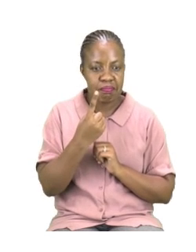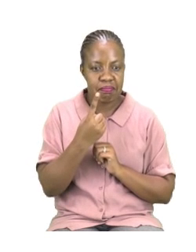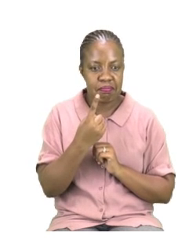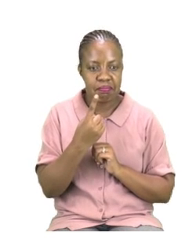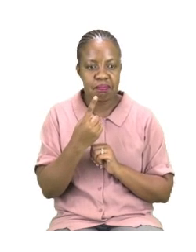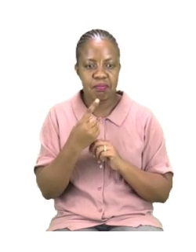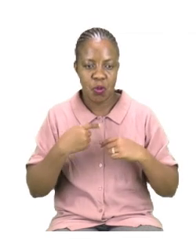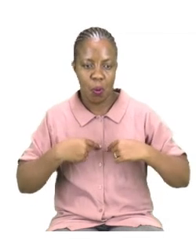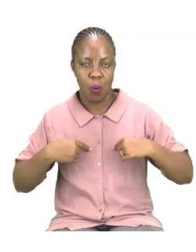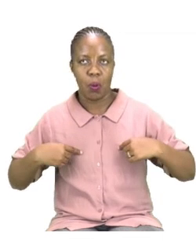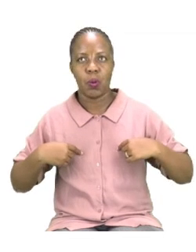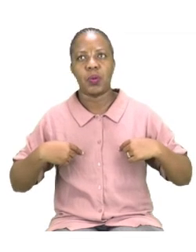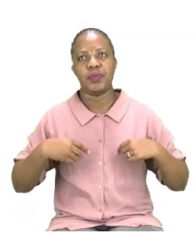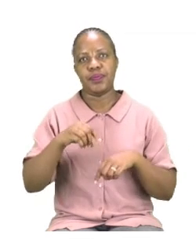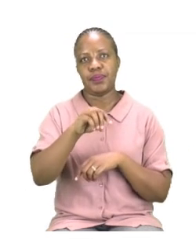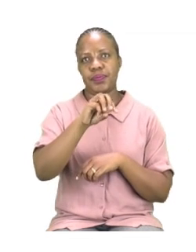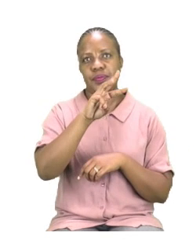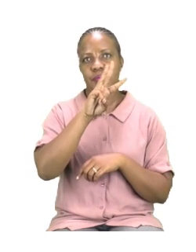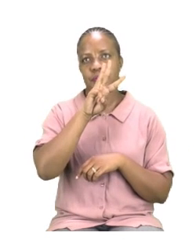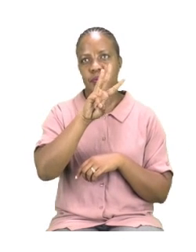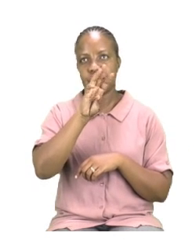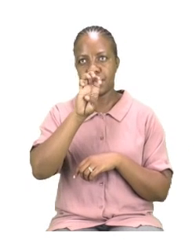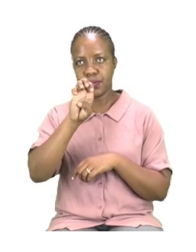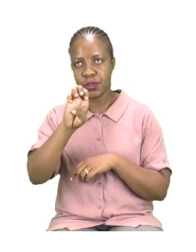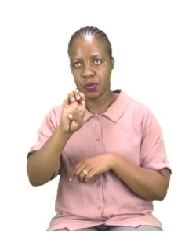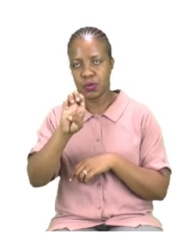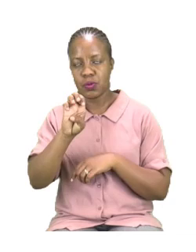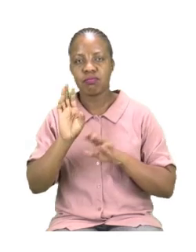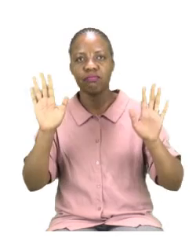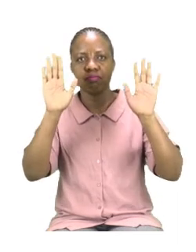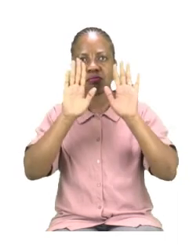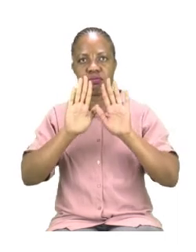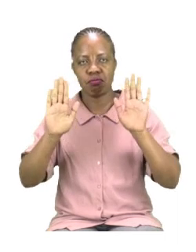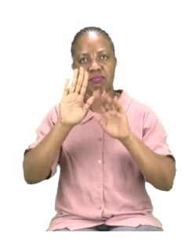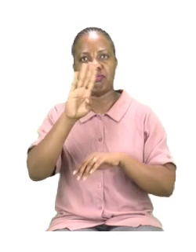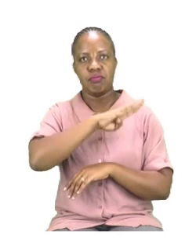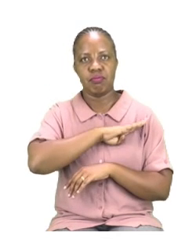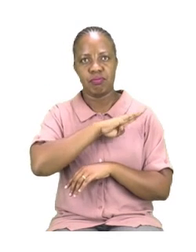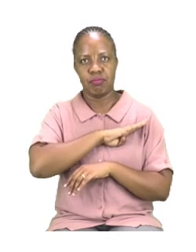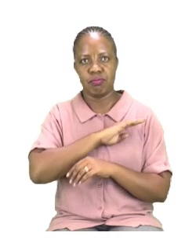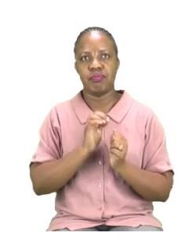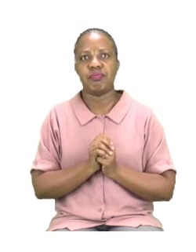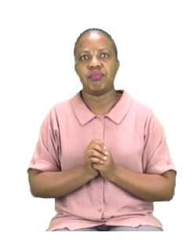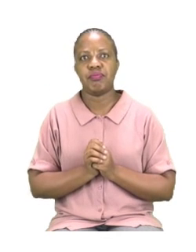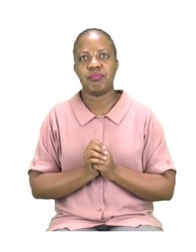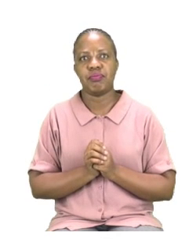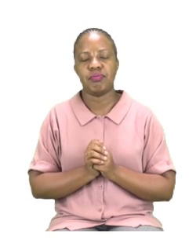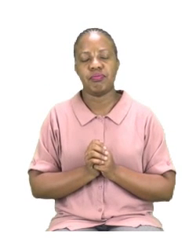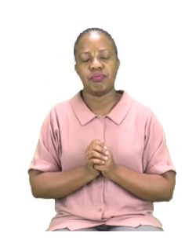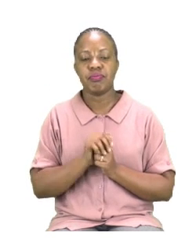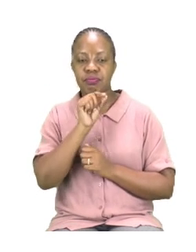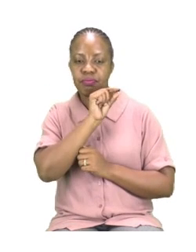color that part of the butterfly brown. If you see the word she or